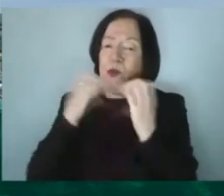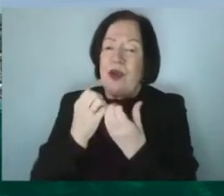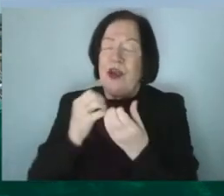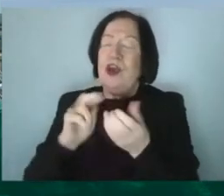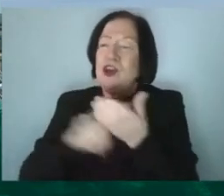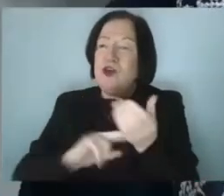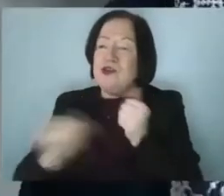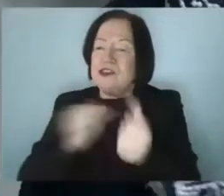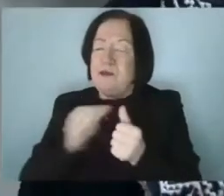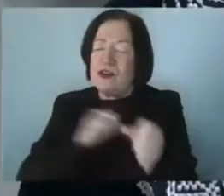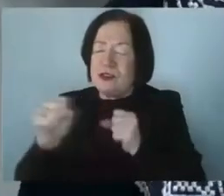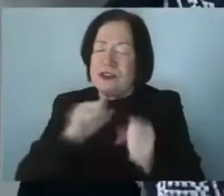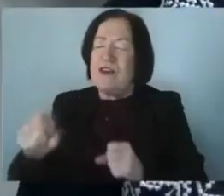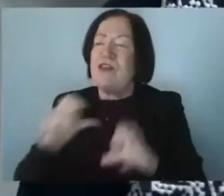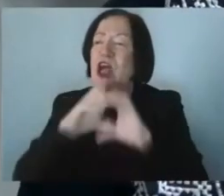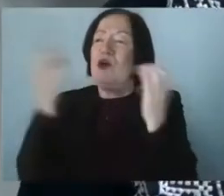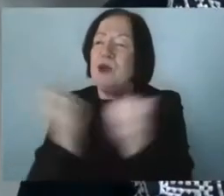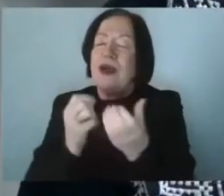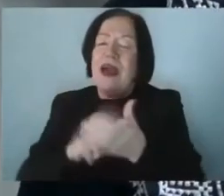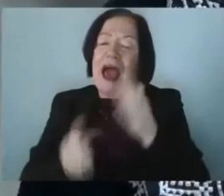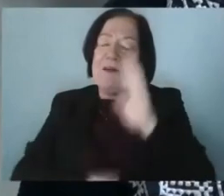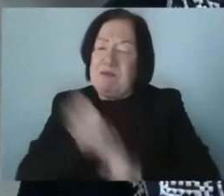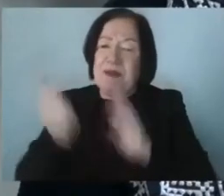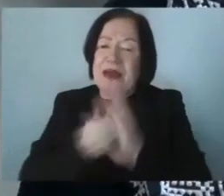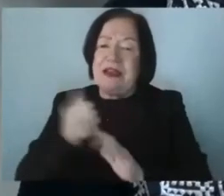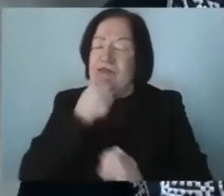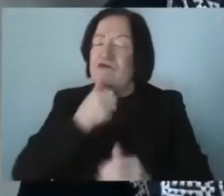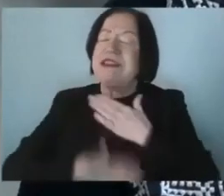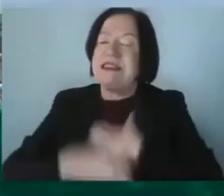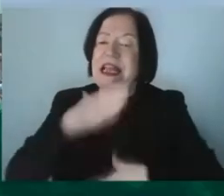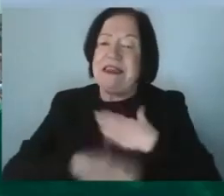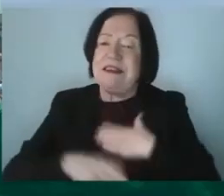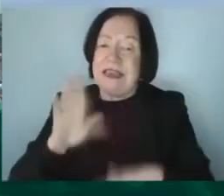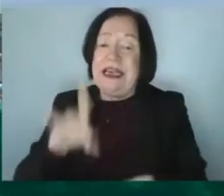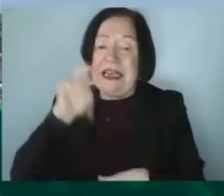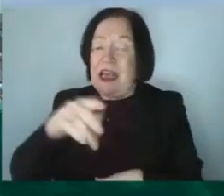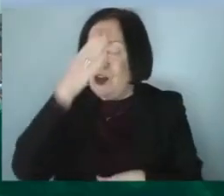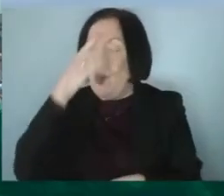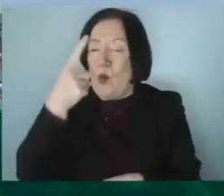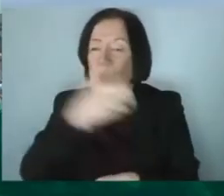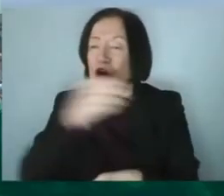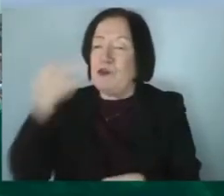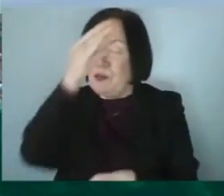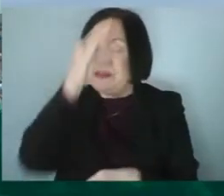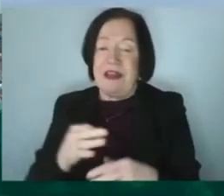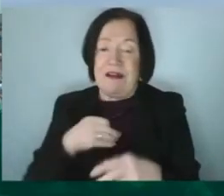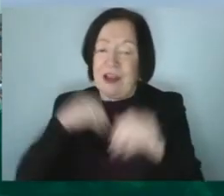that community and building um communities i think so vitally important but can you know 100 with you and everything you said